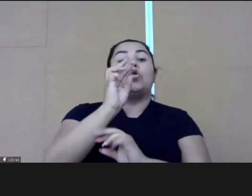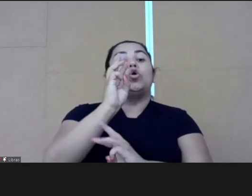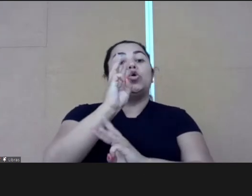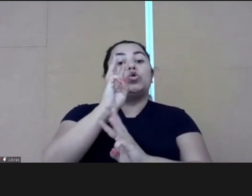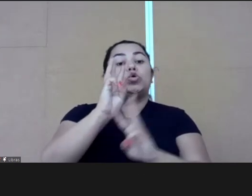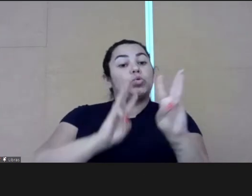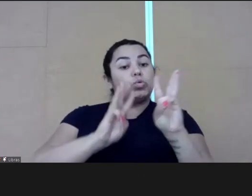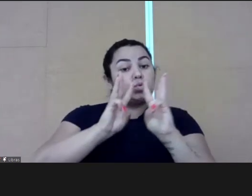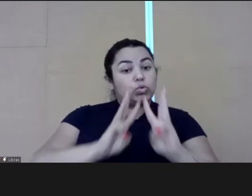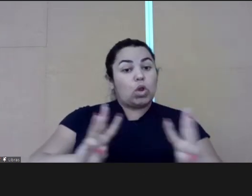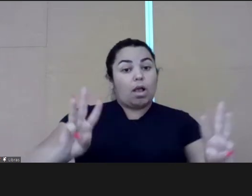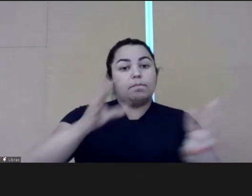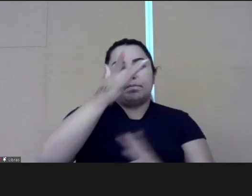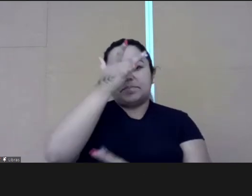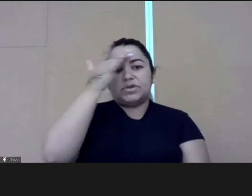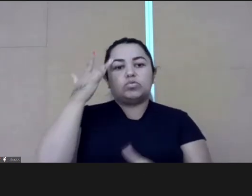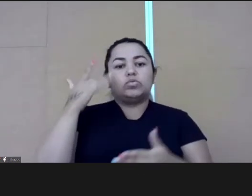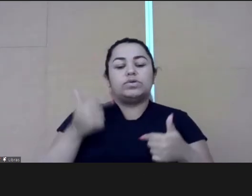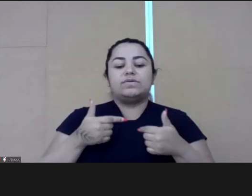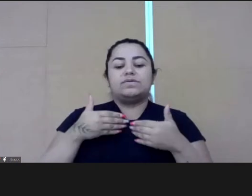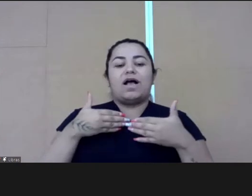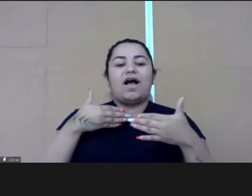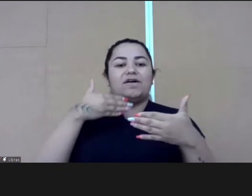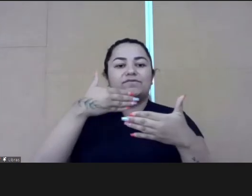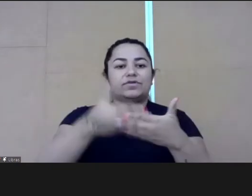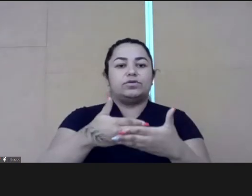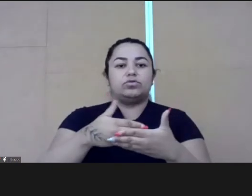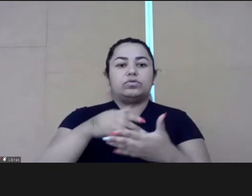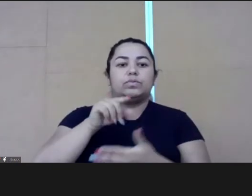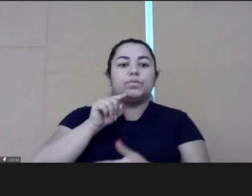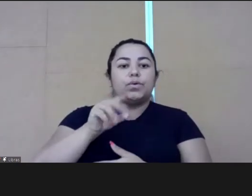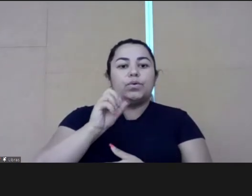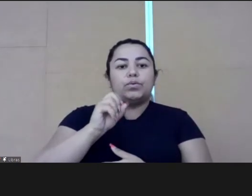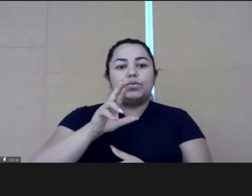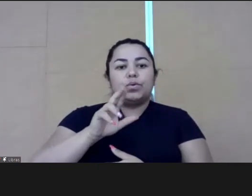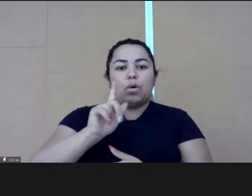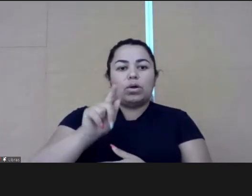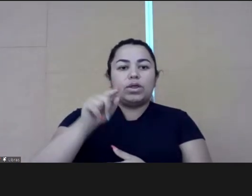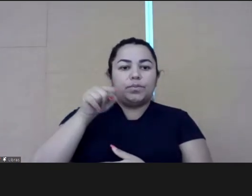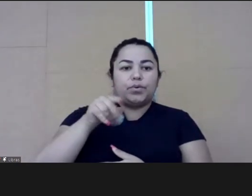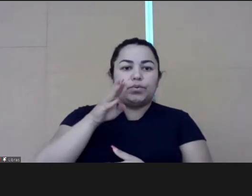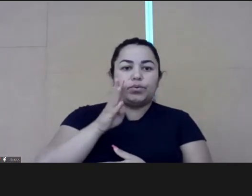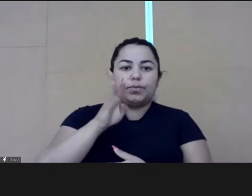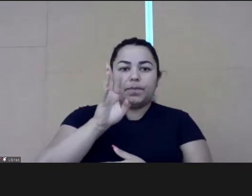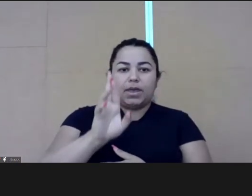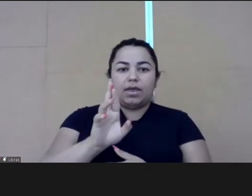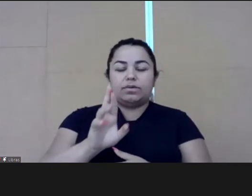in the website of the movements. Pessoas a frente, people ahead.